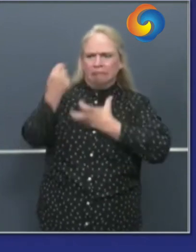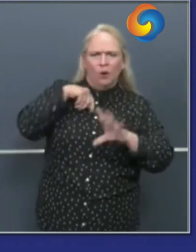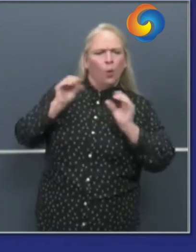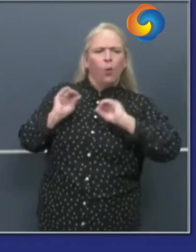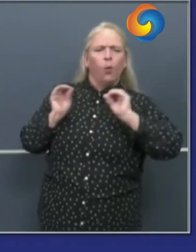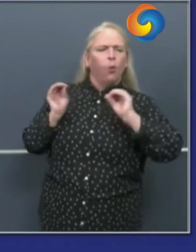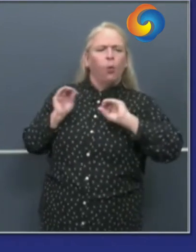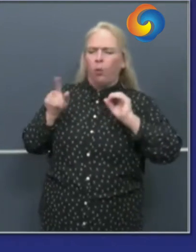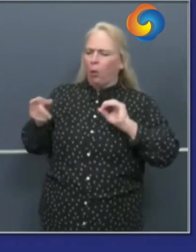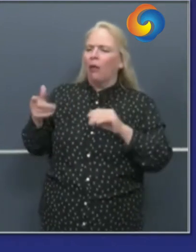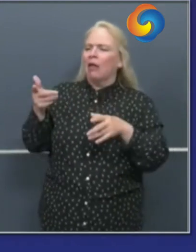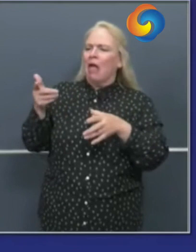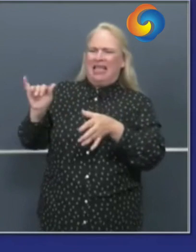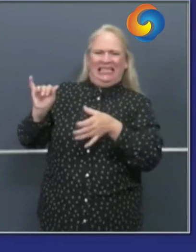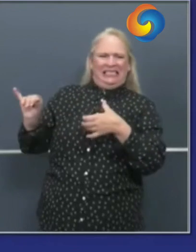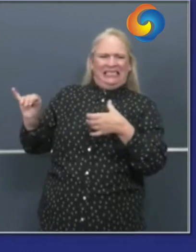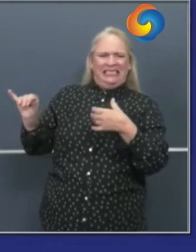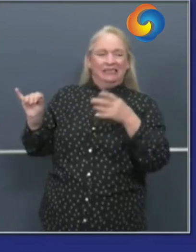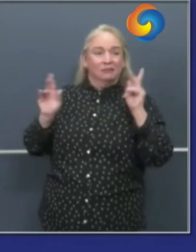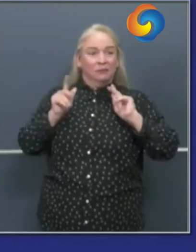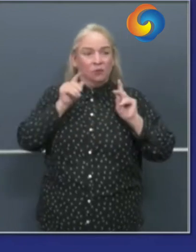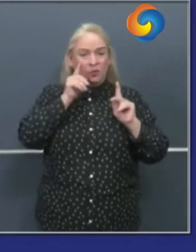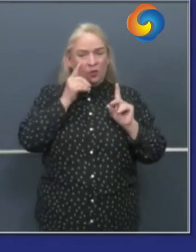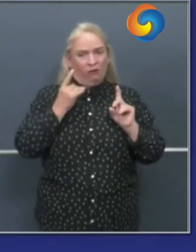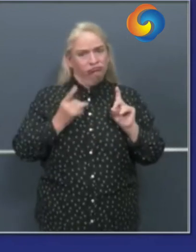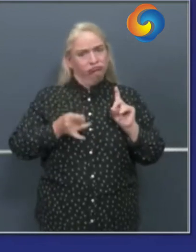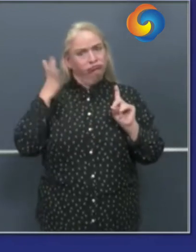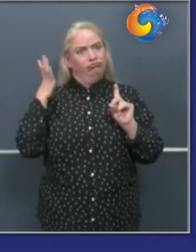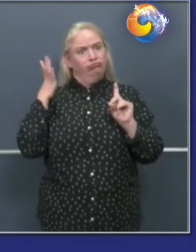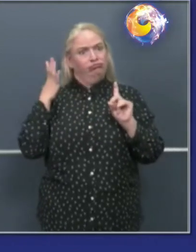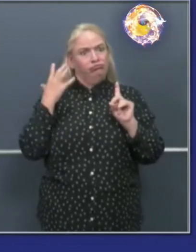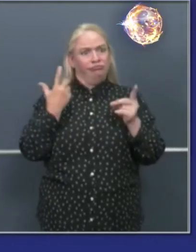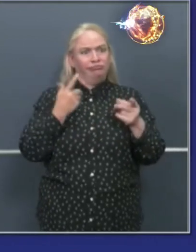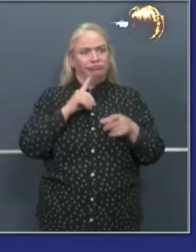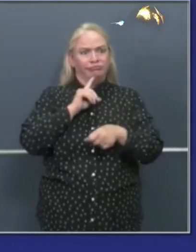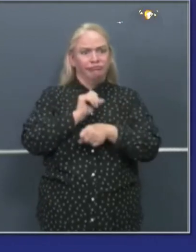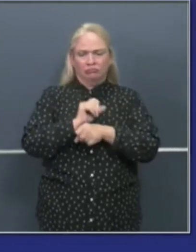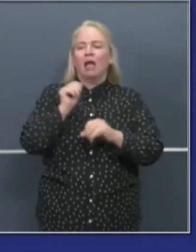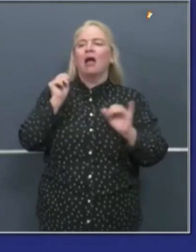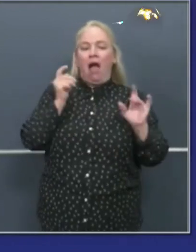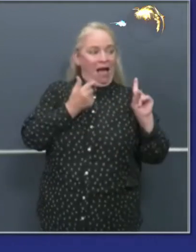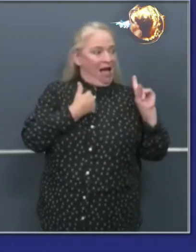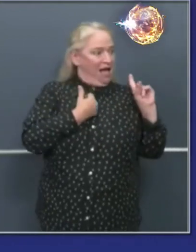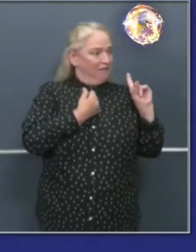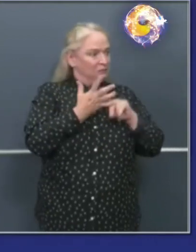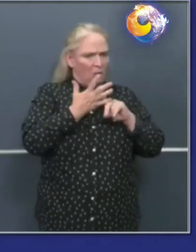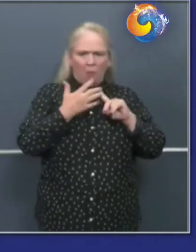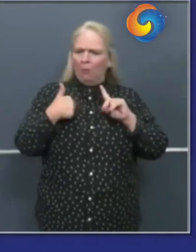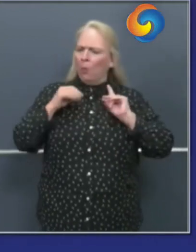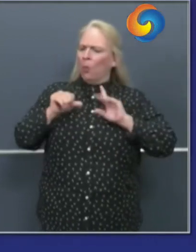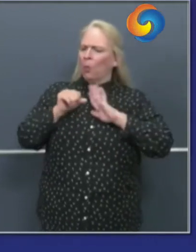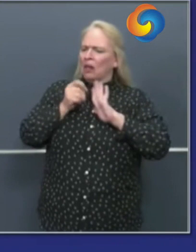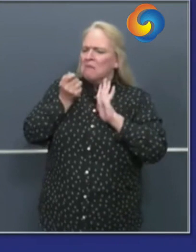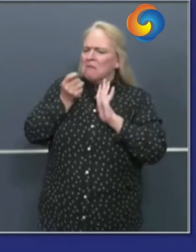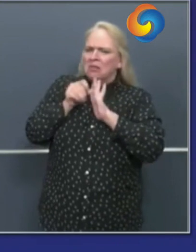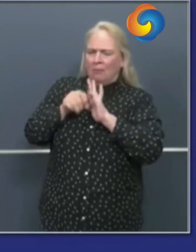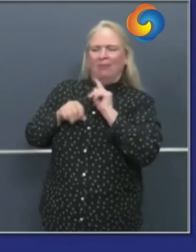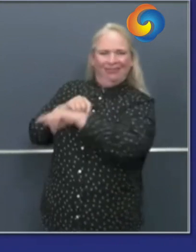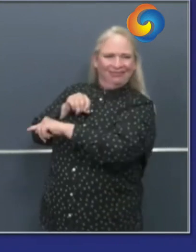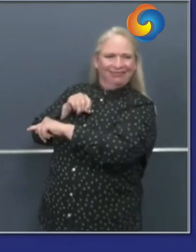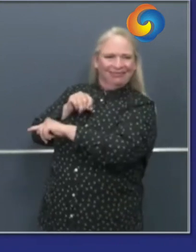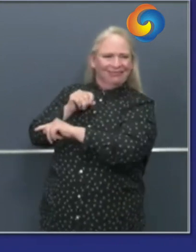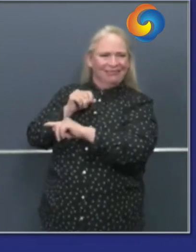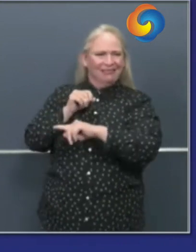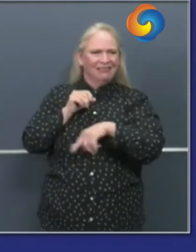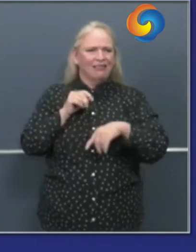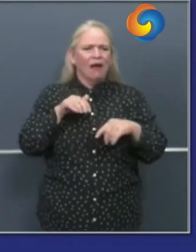been exposed to covet 19 we identified additional sites throughout the state including old mothball hospitals